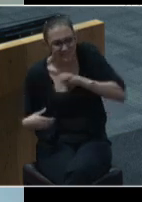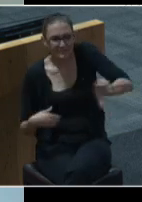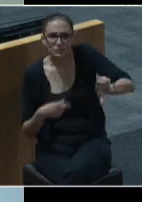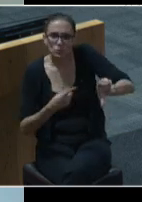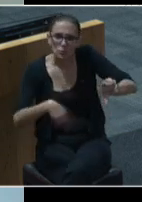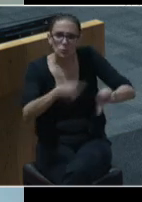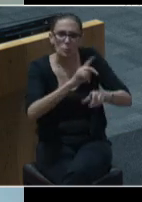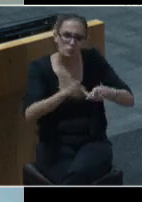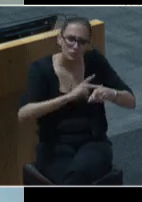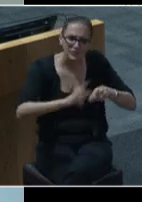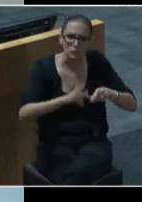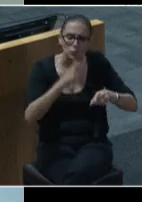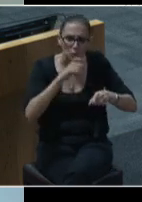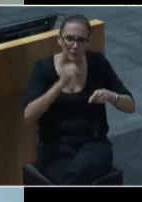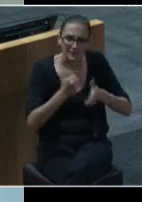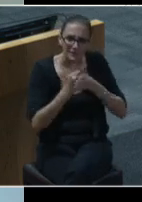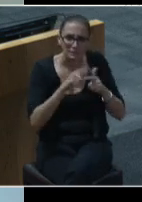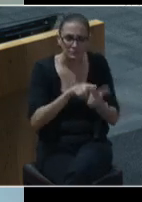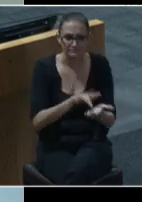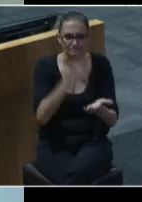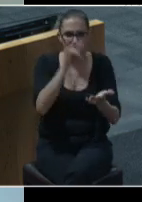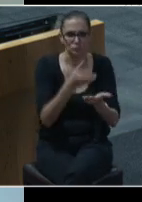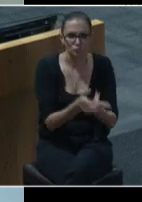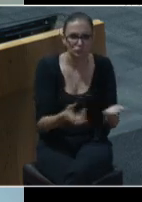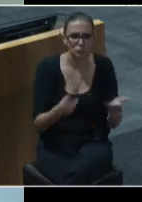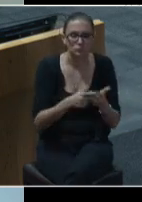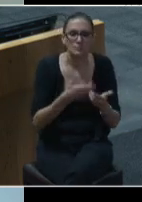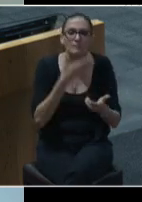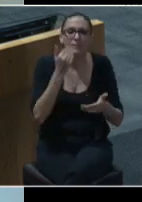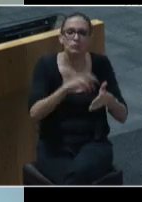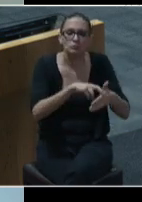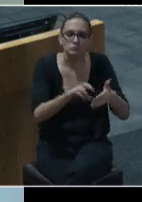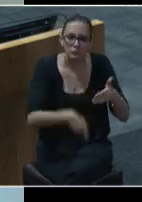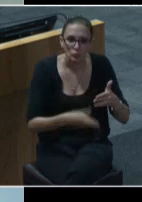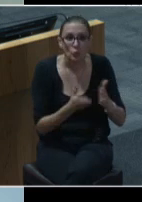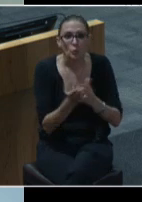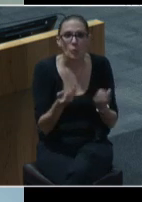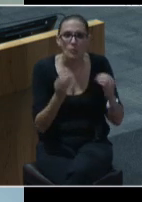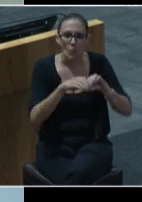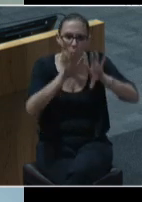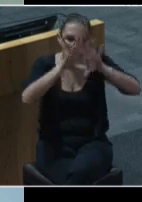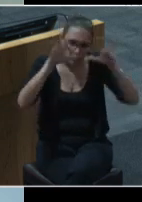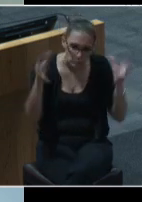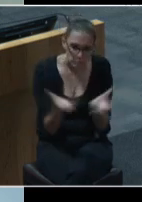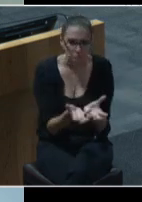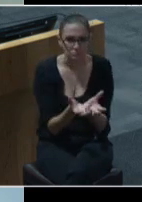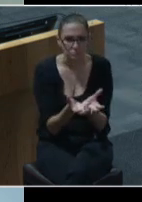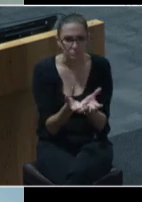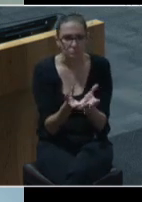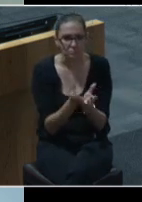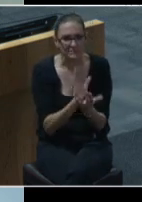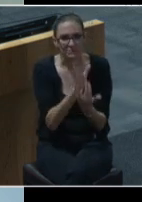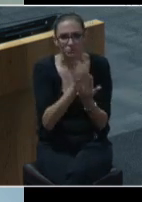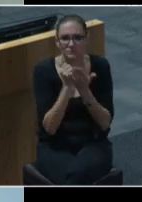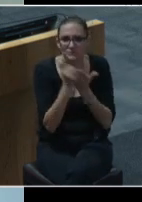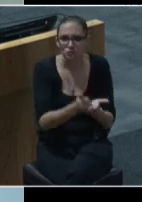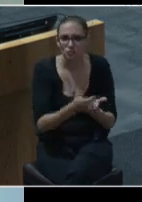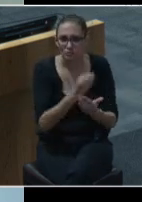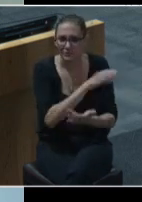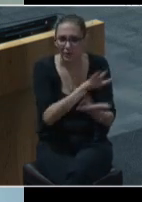existing and future response resources to achieve better outcomes through more holistic crisis intervention and outreach.